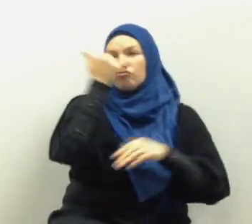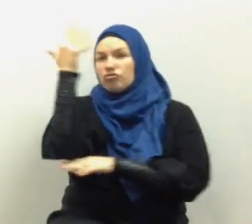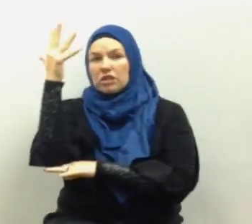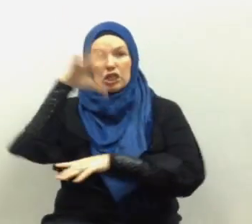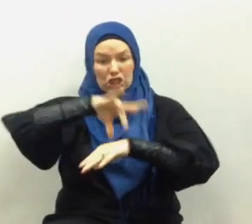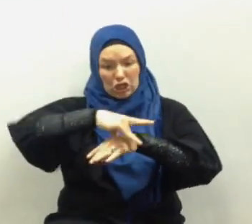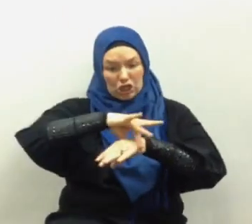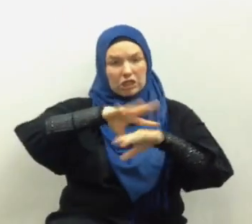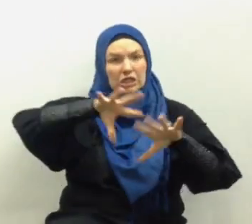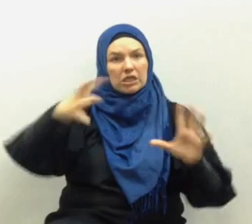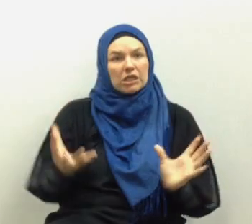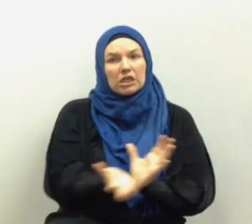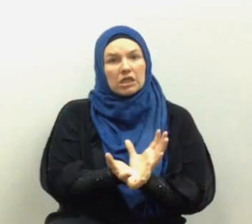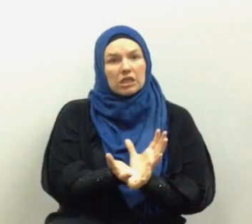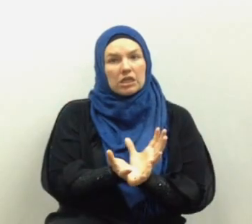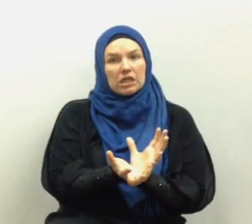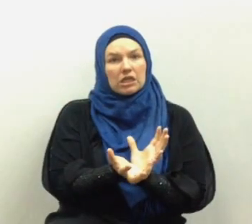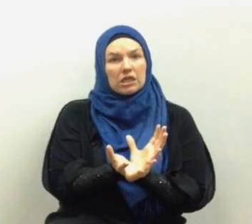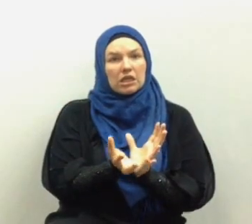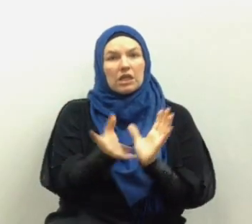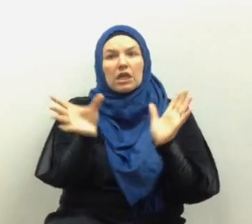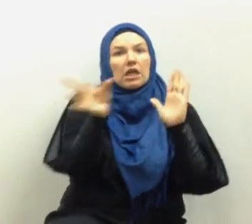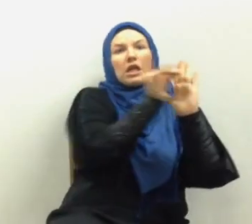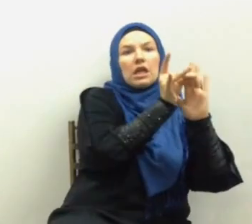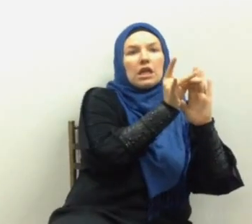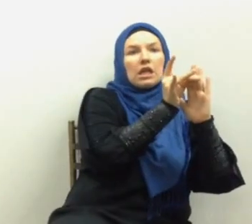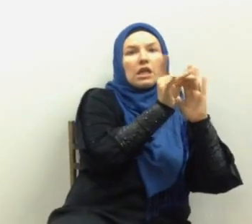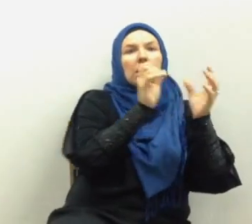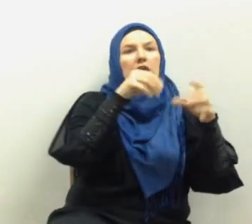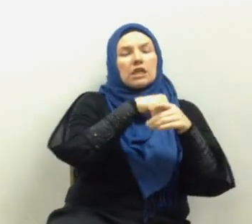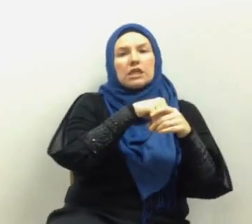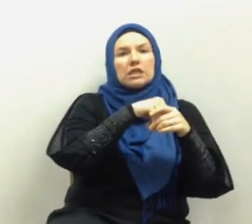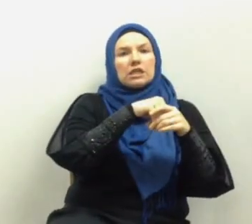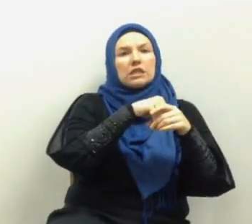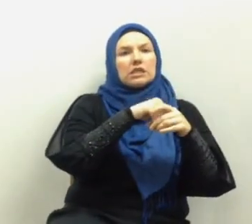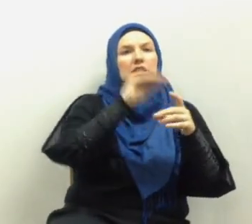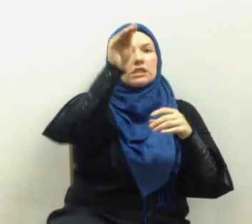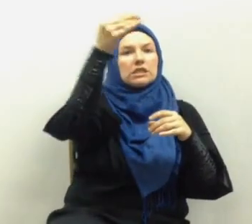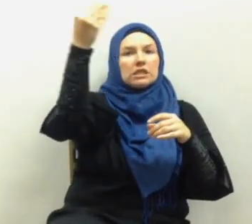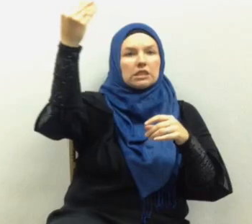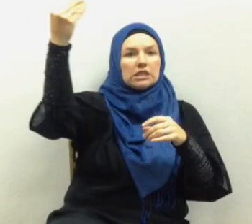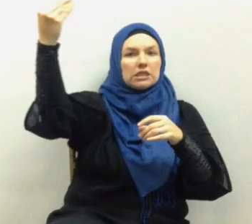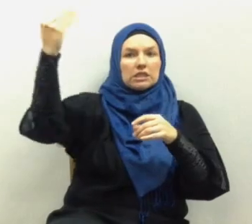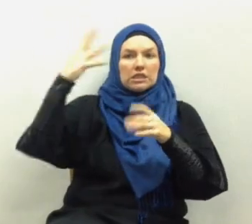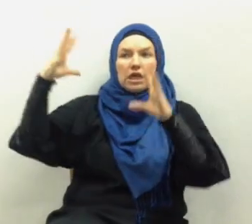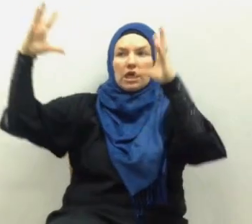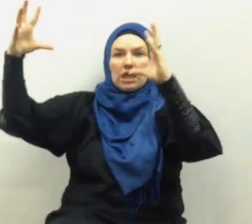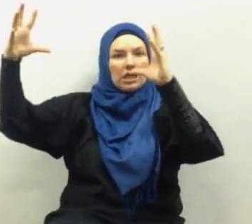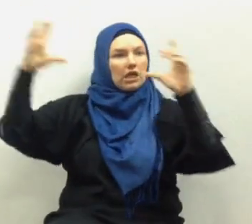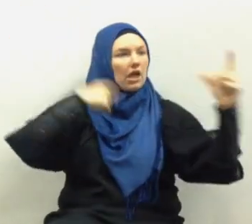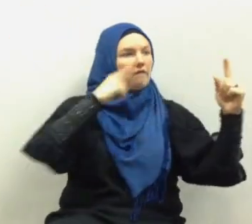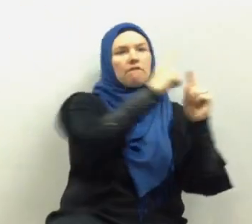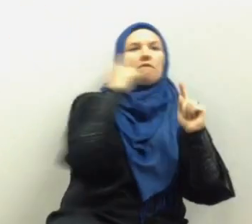the earth as a whole is anchored in it is attachment to an